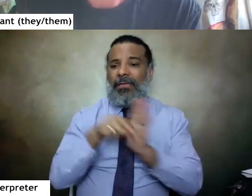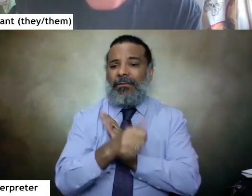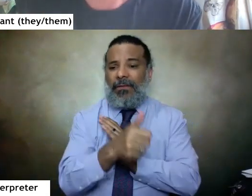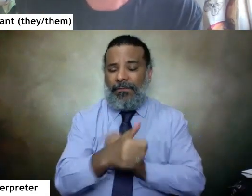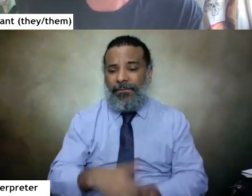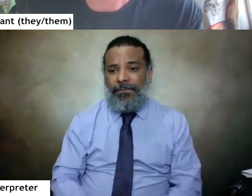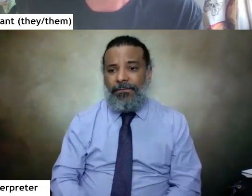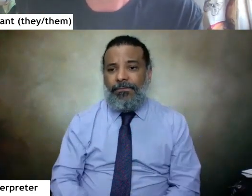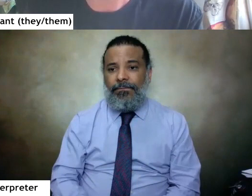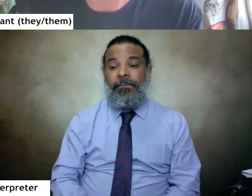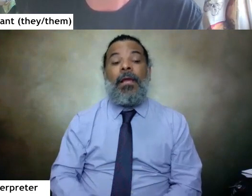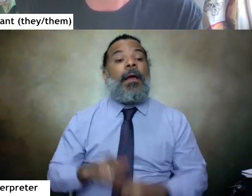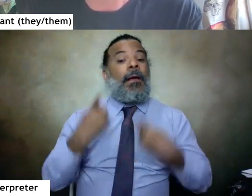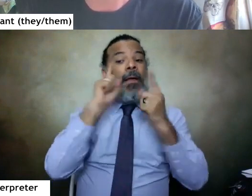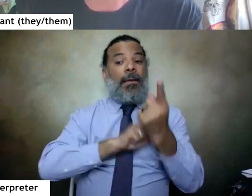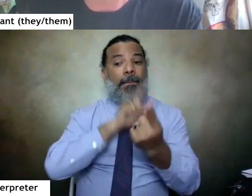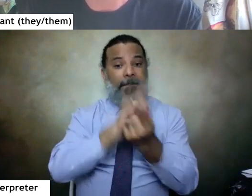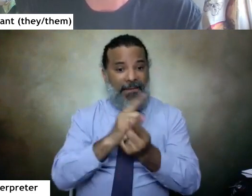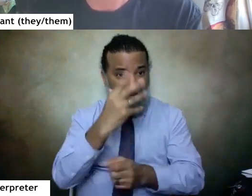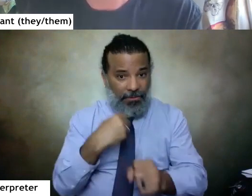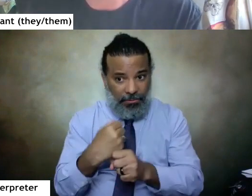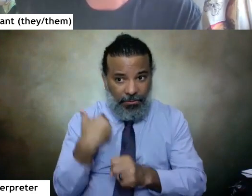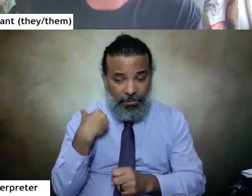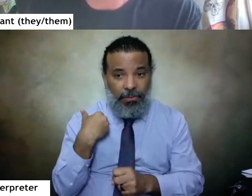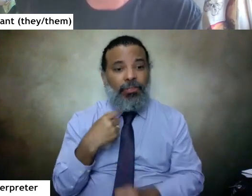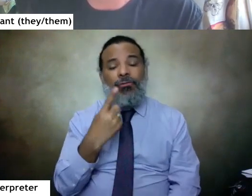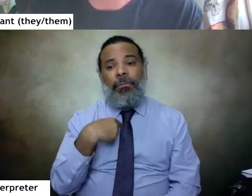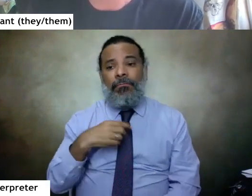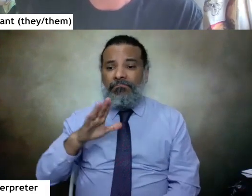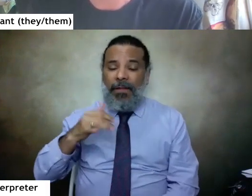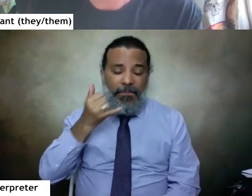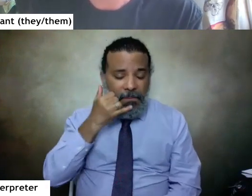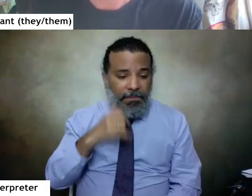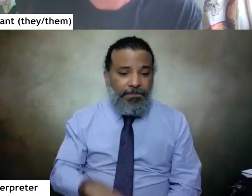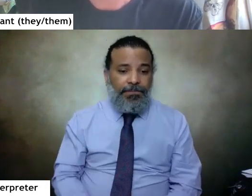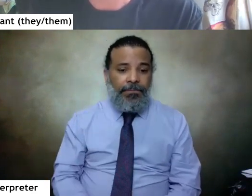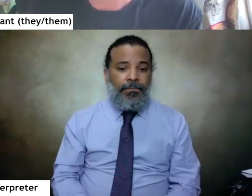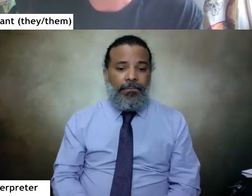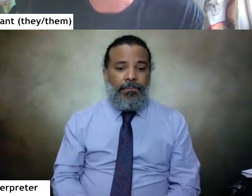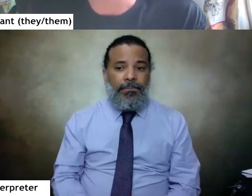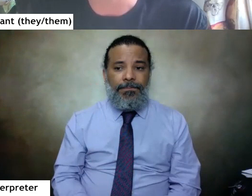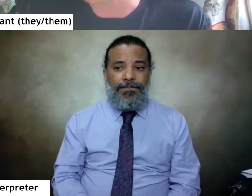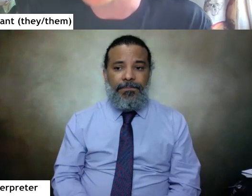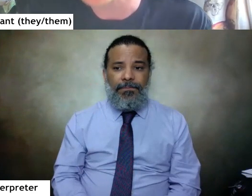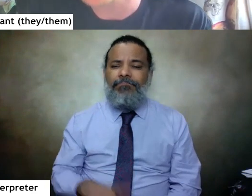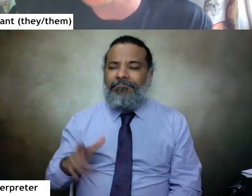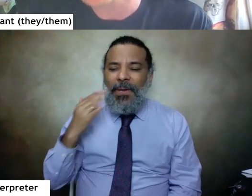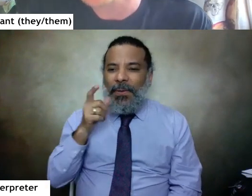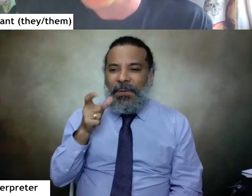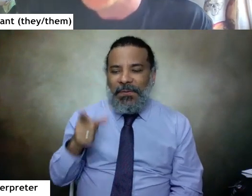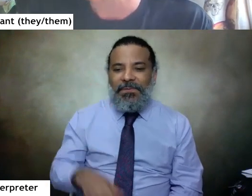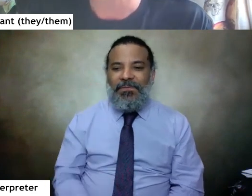When I was able to meet Ashley five years ago, she said to me on the phone. Oh, I know who you are.